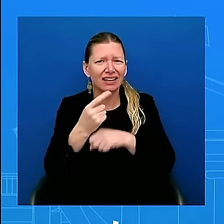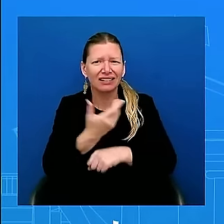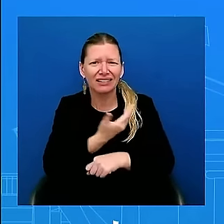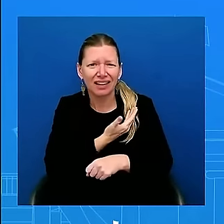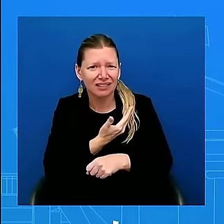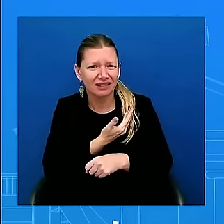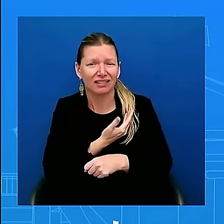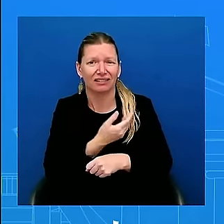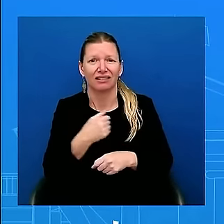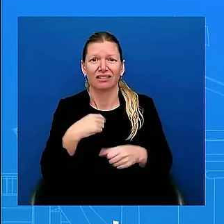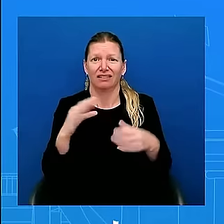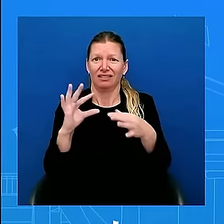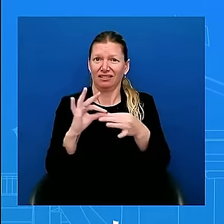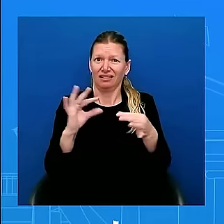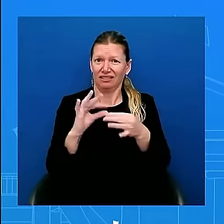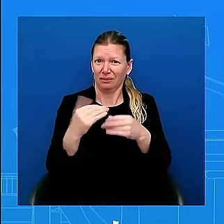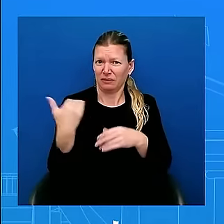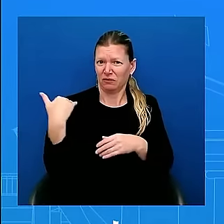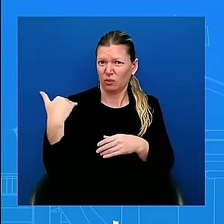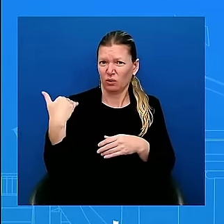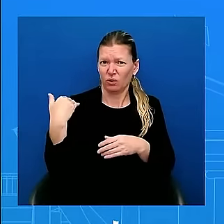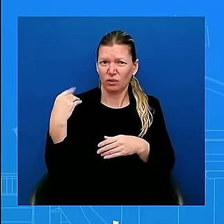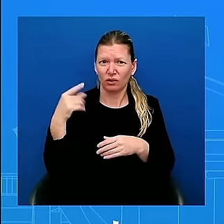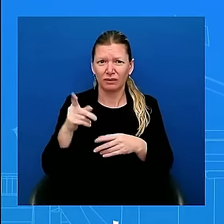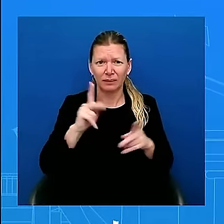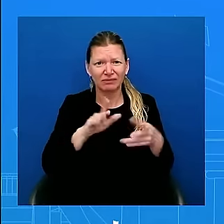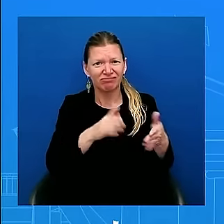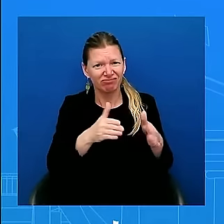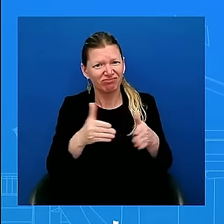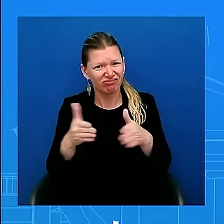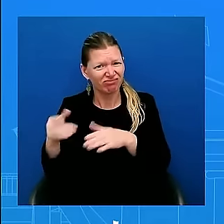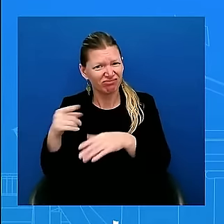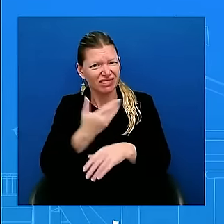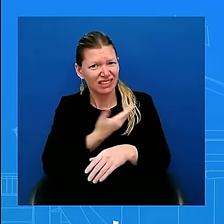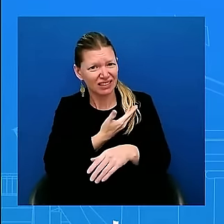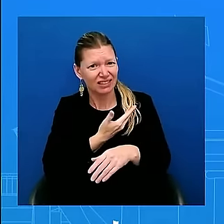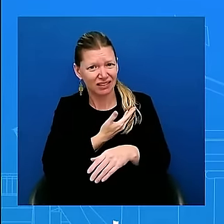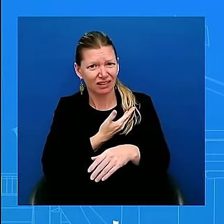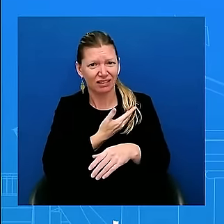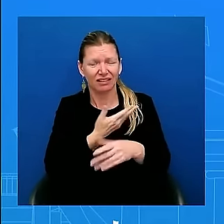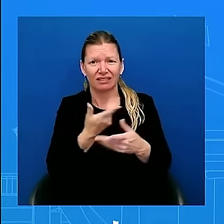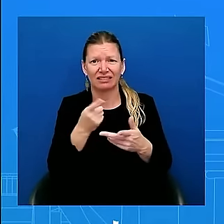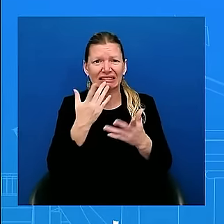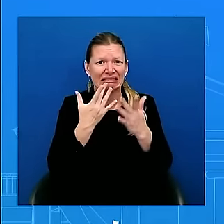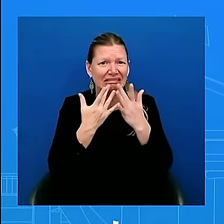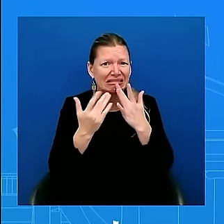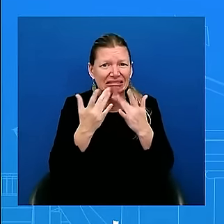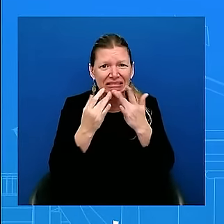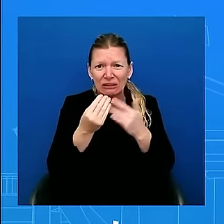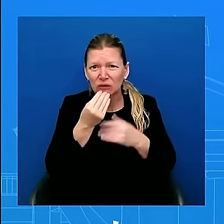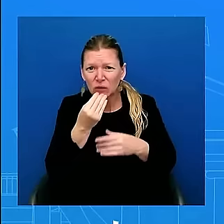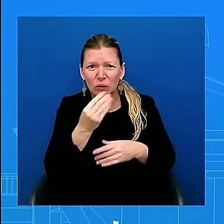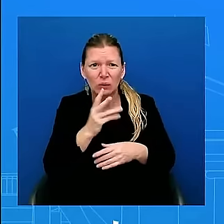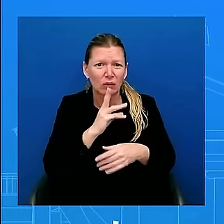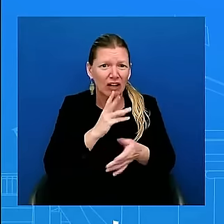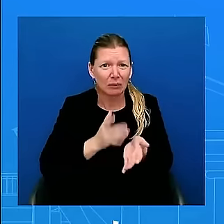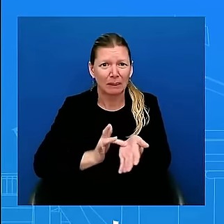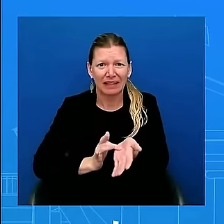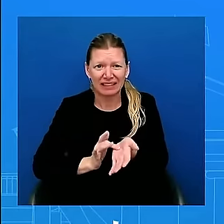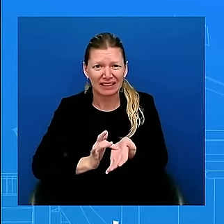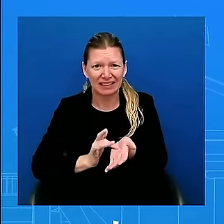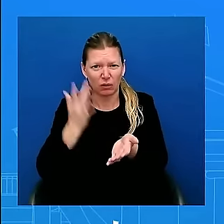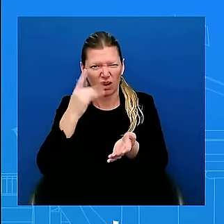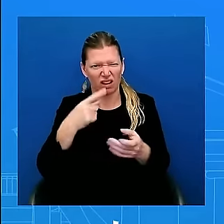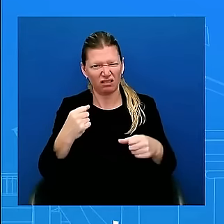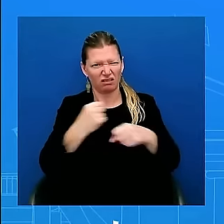continues to be desperate need for food, water, medicine, because it's a combat zone in many places. And we need to bring the war to an